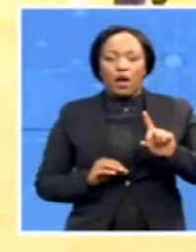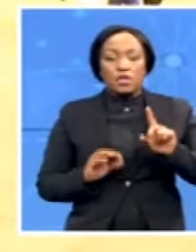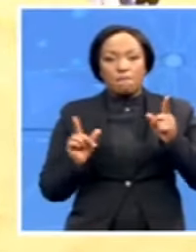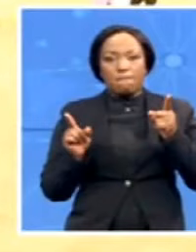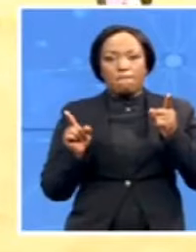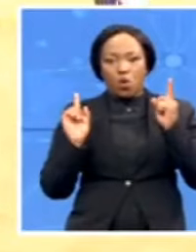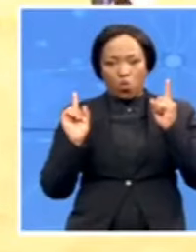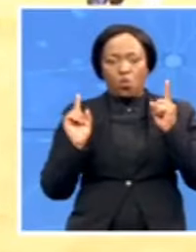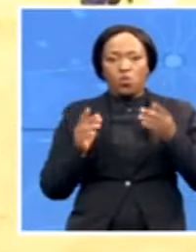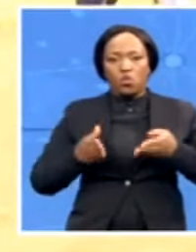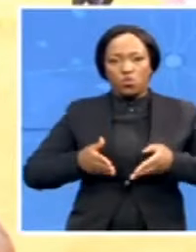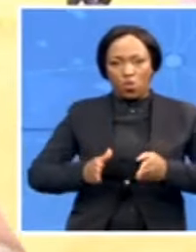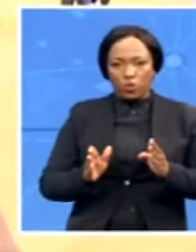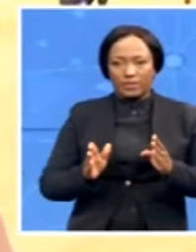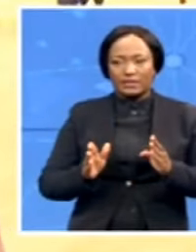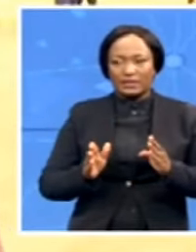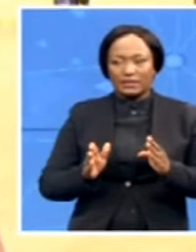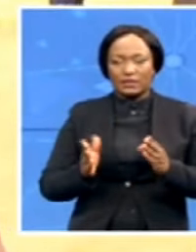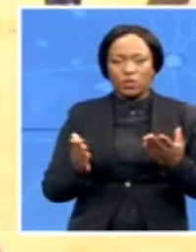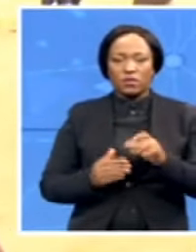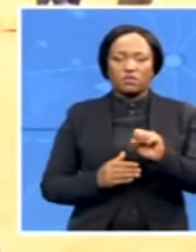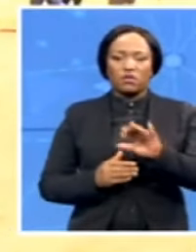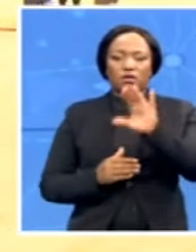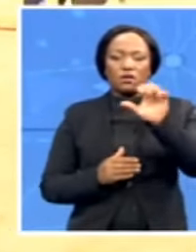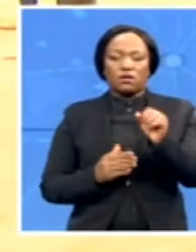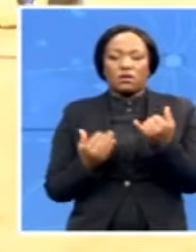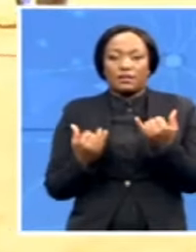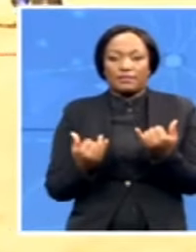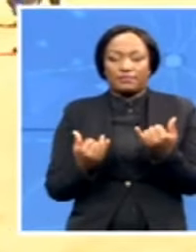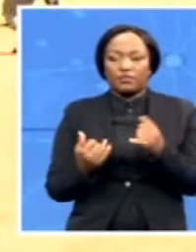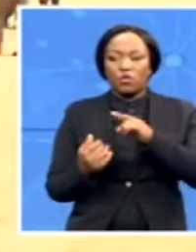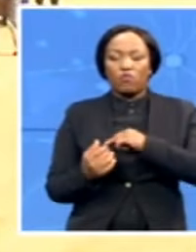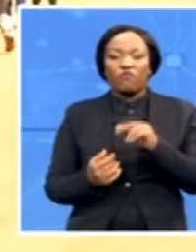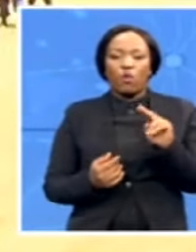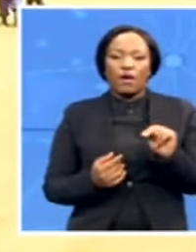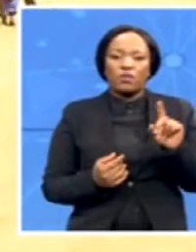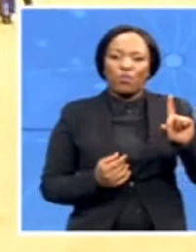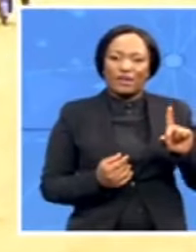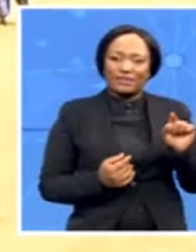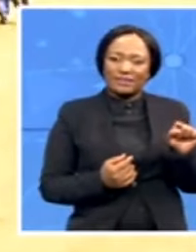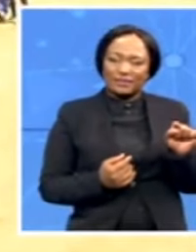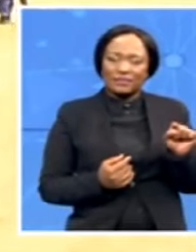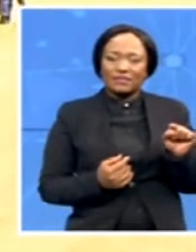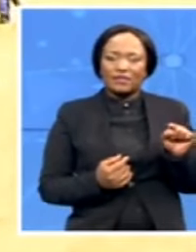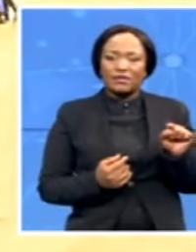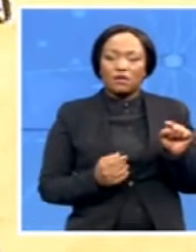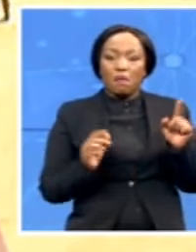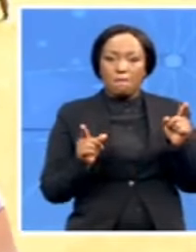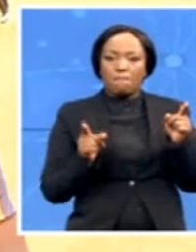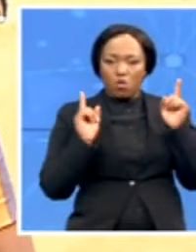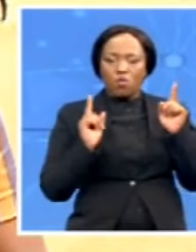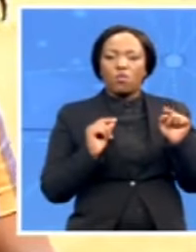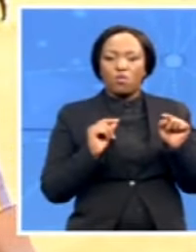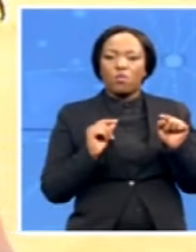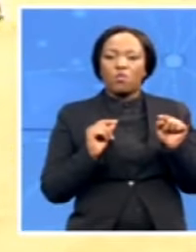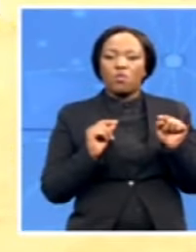fact, the two stretches on the N1 are two of the most dangerous in the country. If you